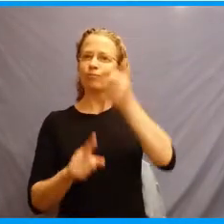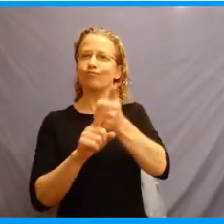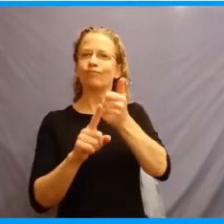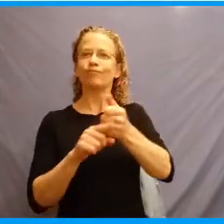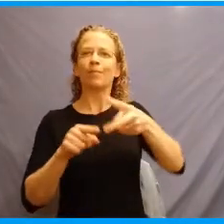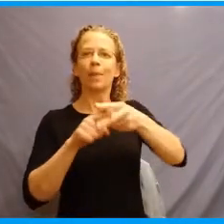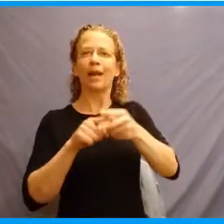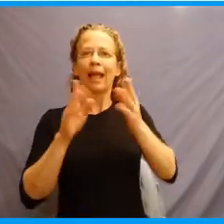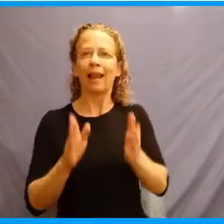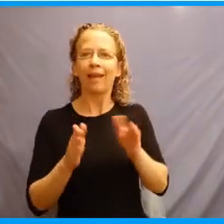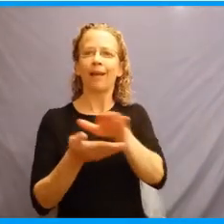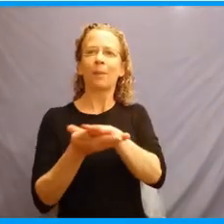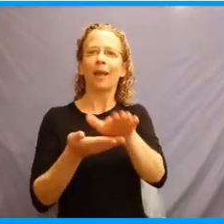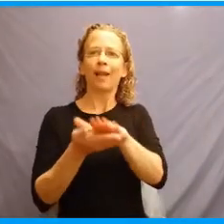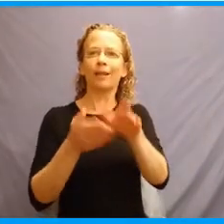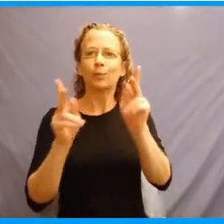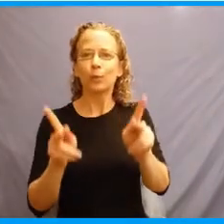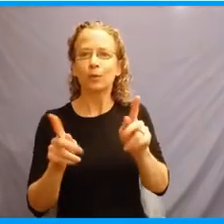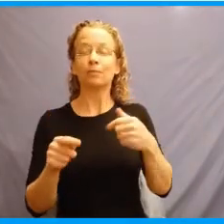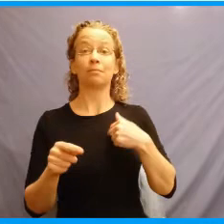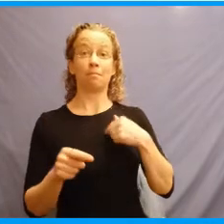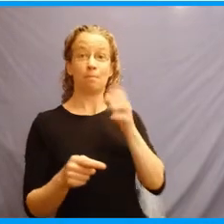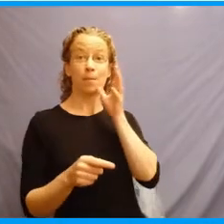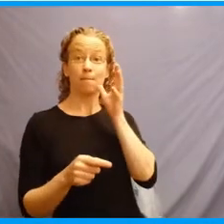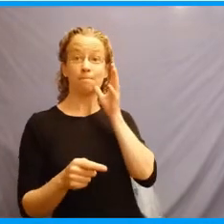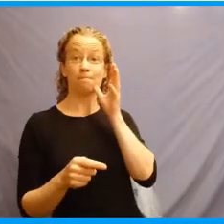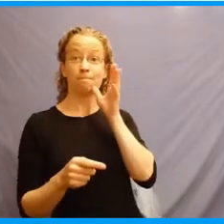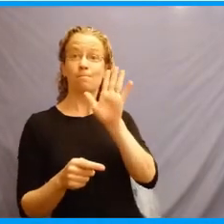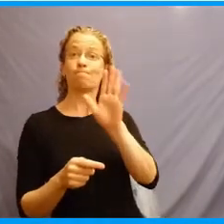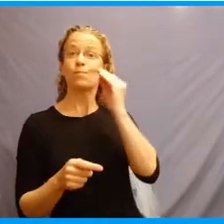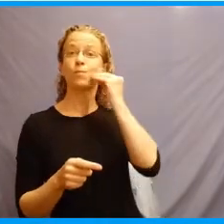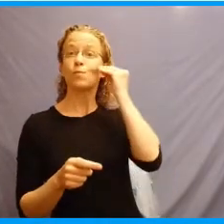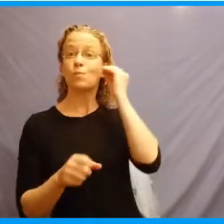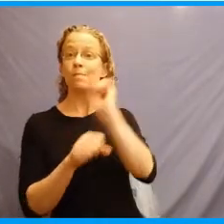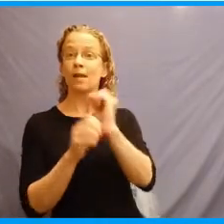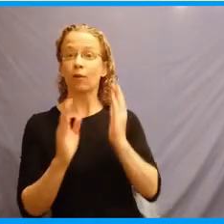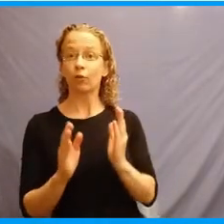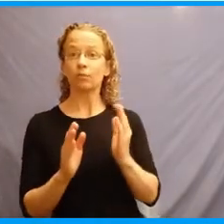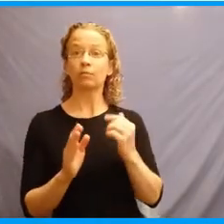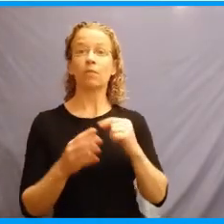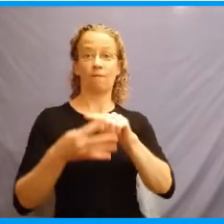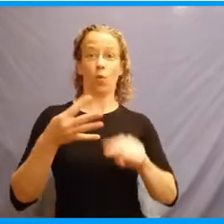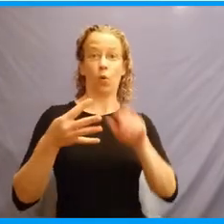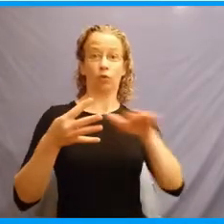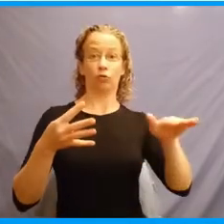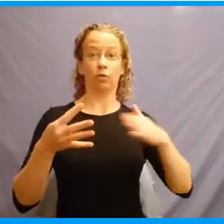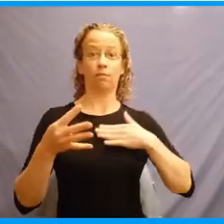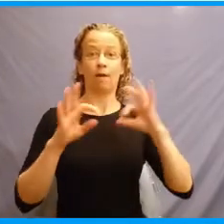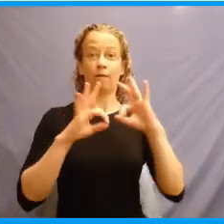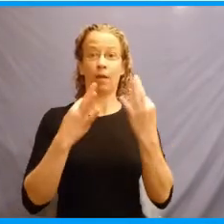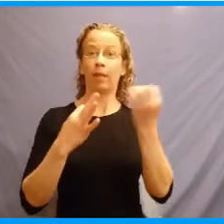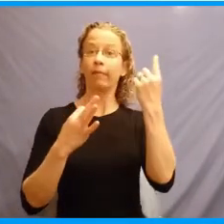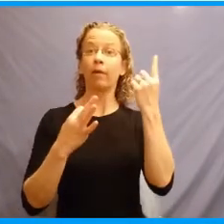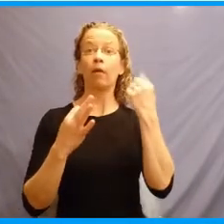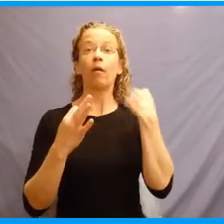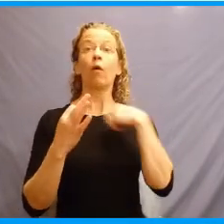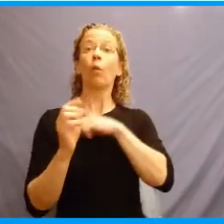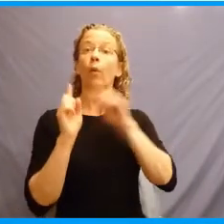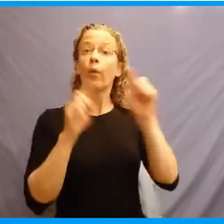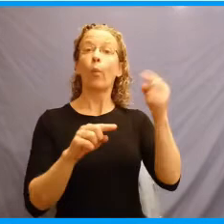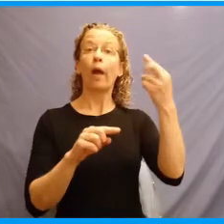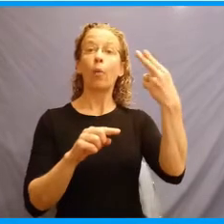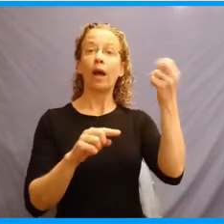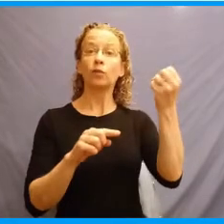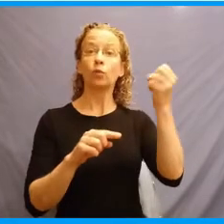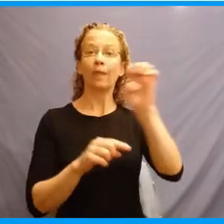mechanic and a maintenance man. My mother was a homemaker. I'm one of four kids. We went to a crumbling high school